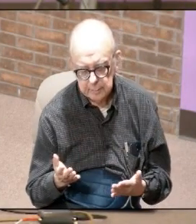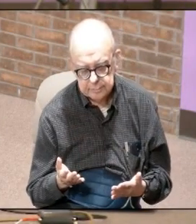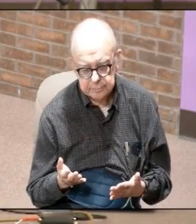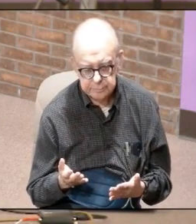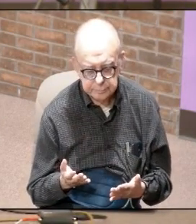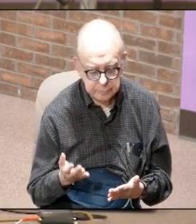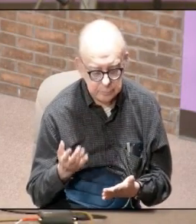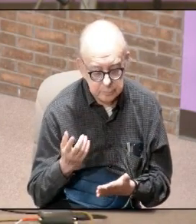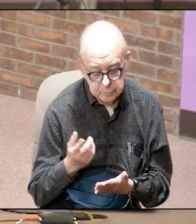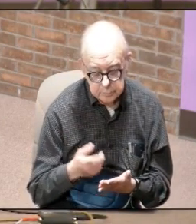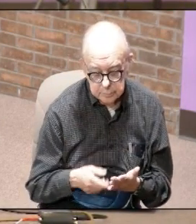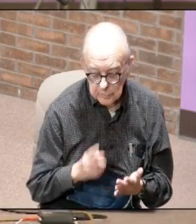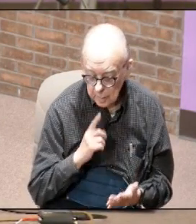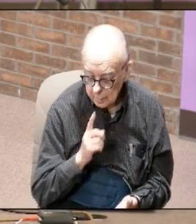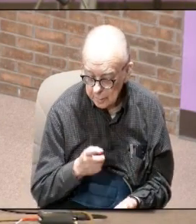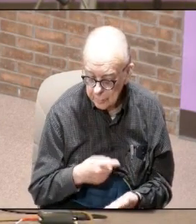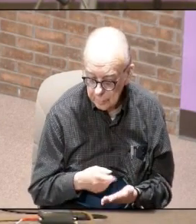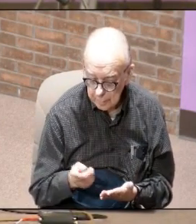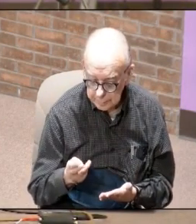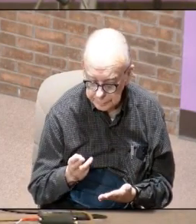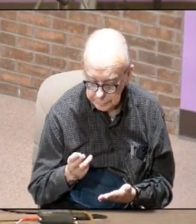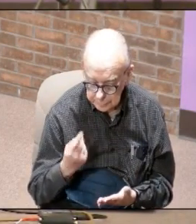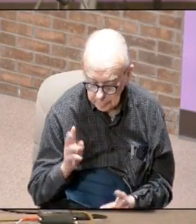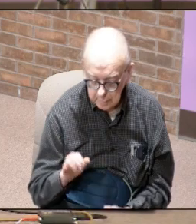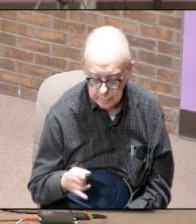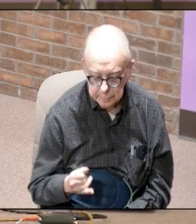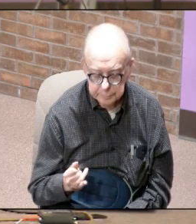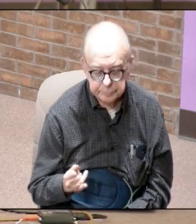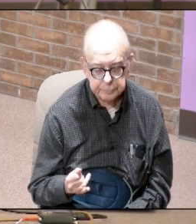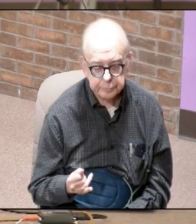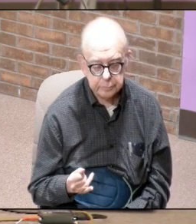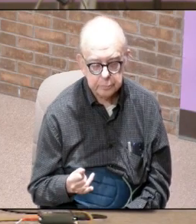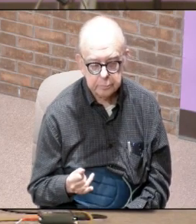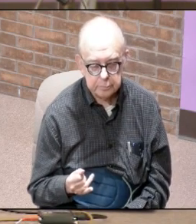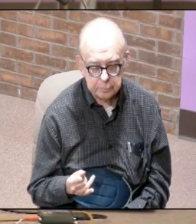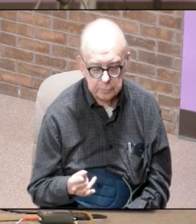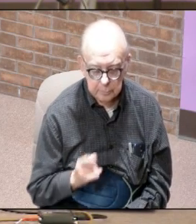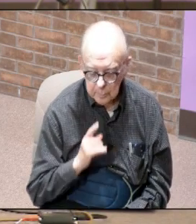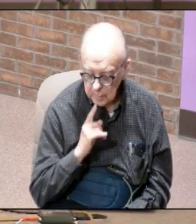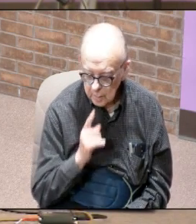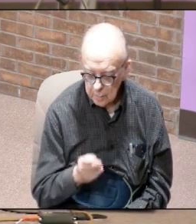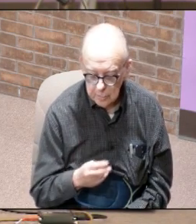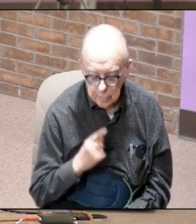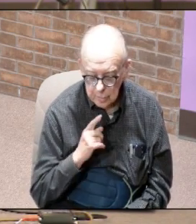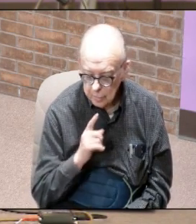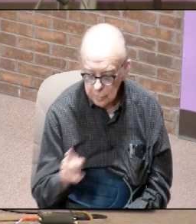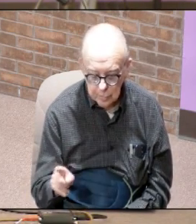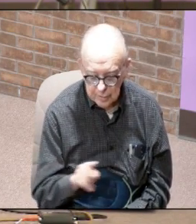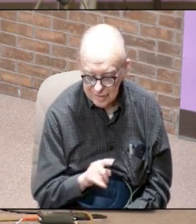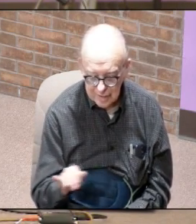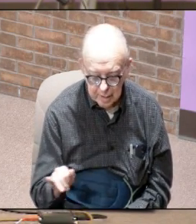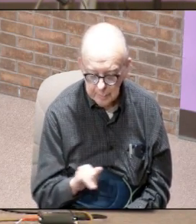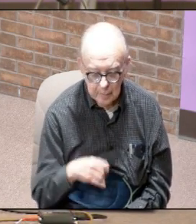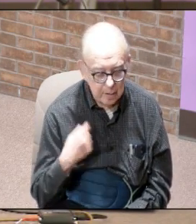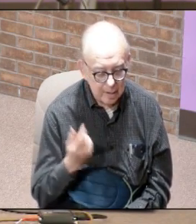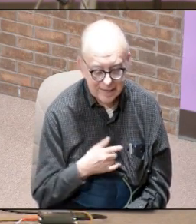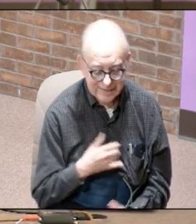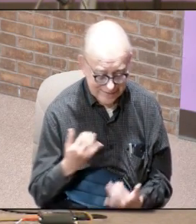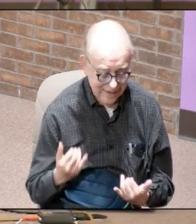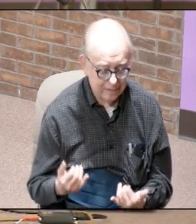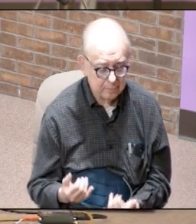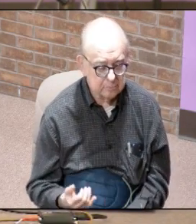what was true for John is very true for us today